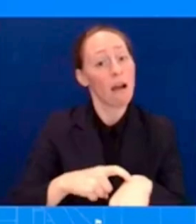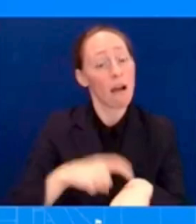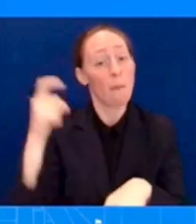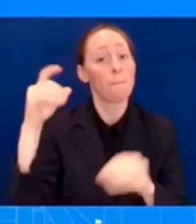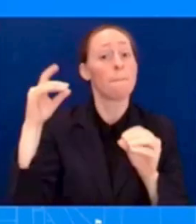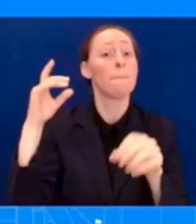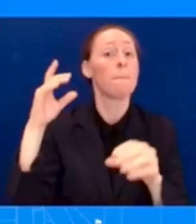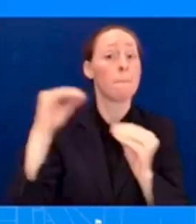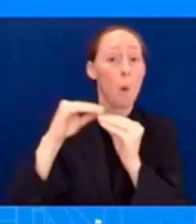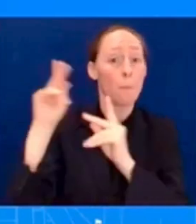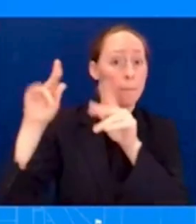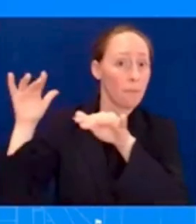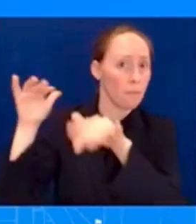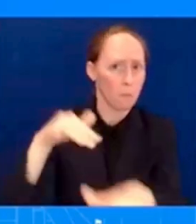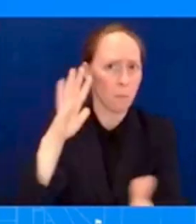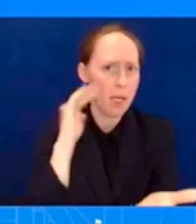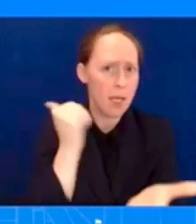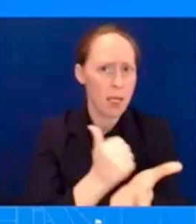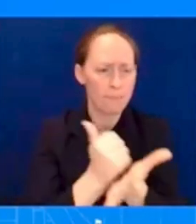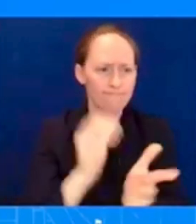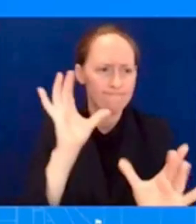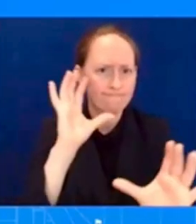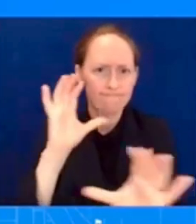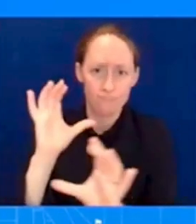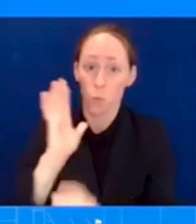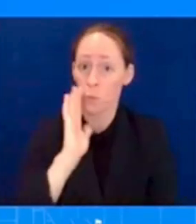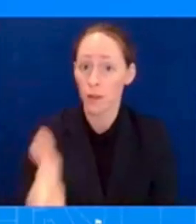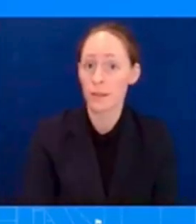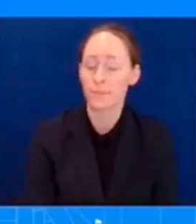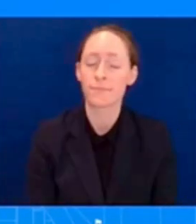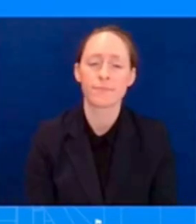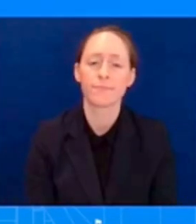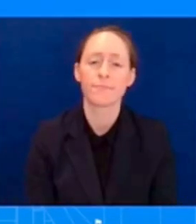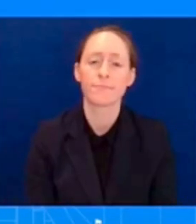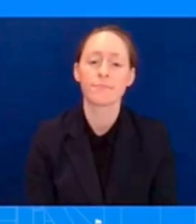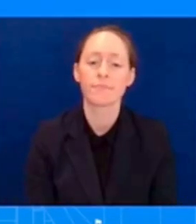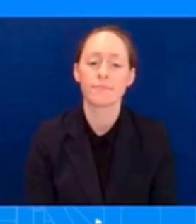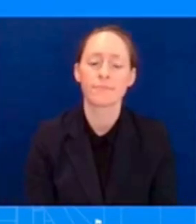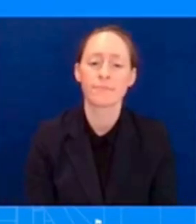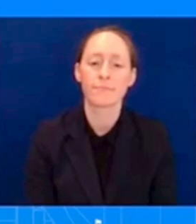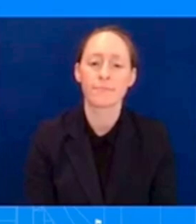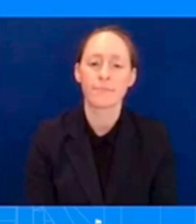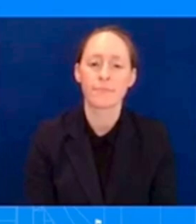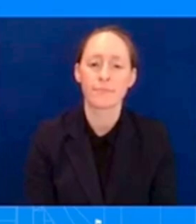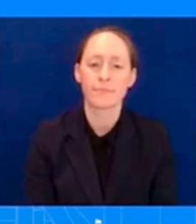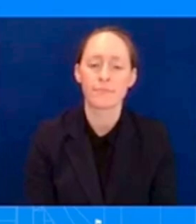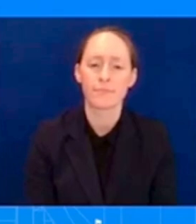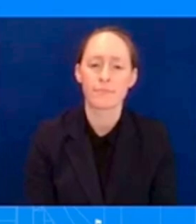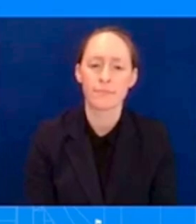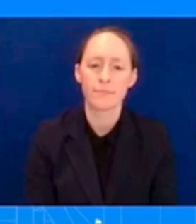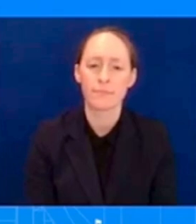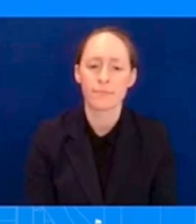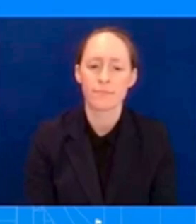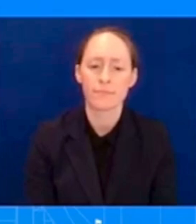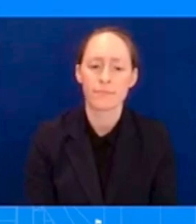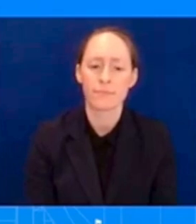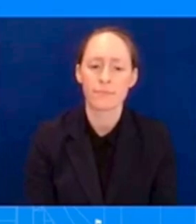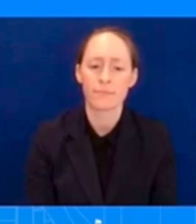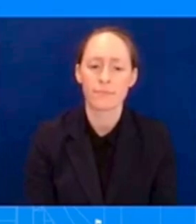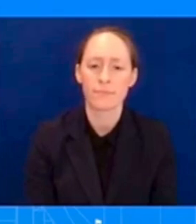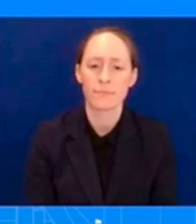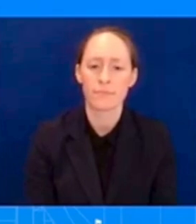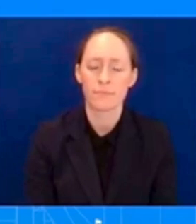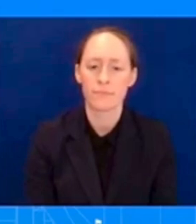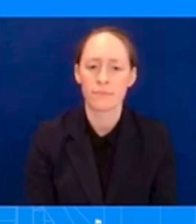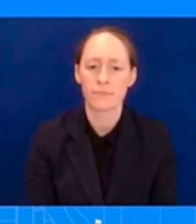there are i believe tens of thousands of active duty military personnel in hawaii and i believe the pentagon said this morning that they haven't